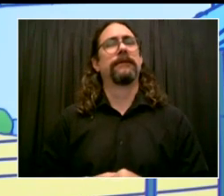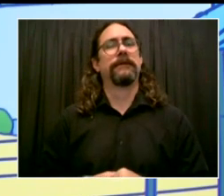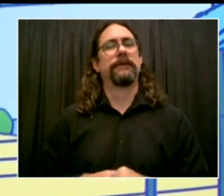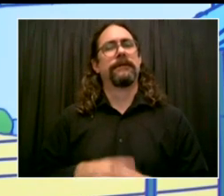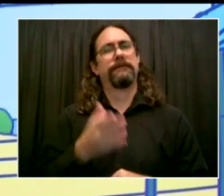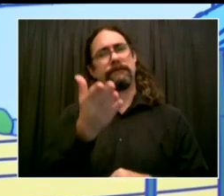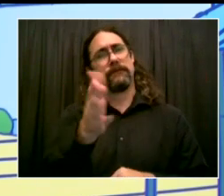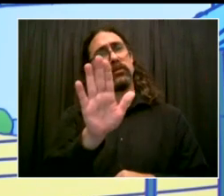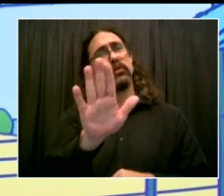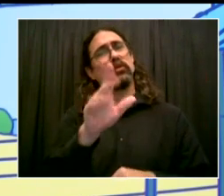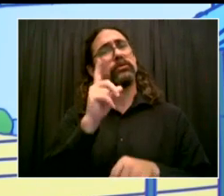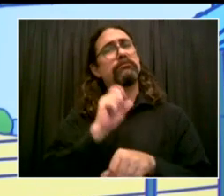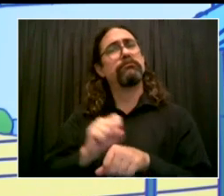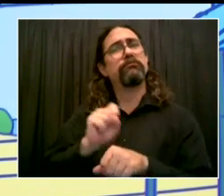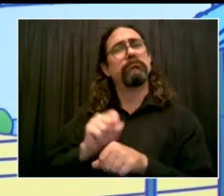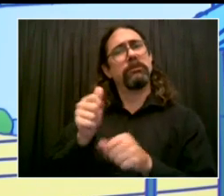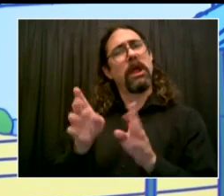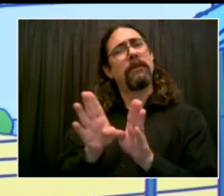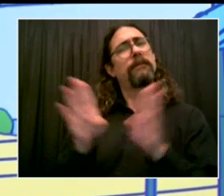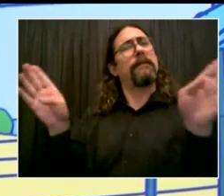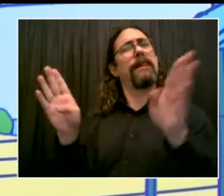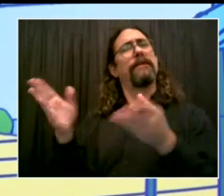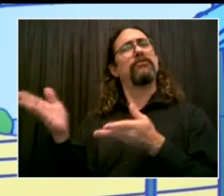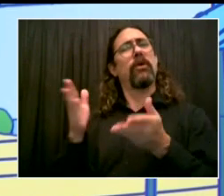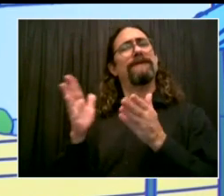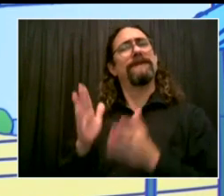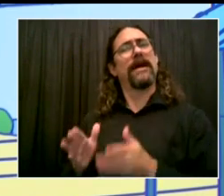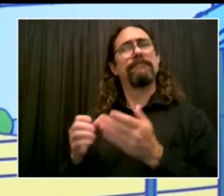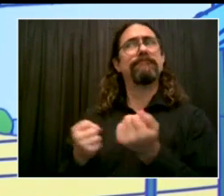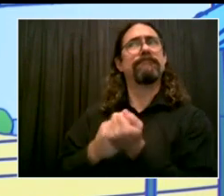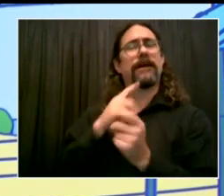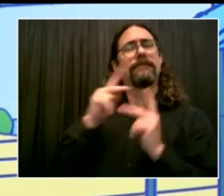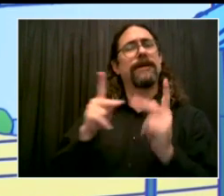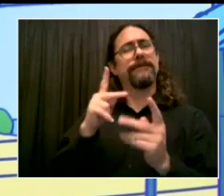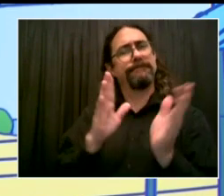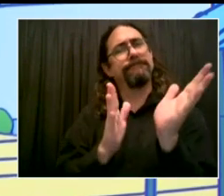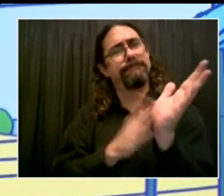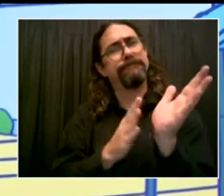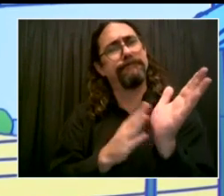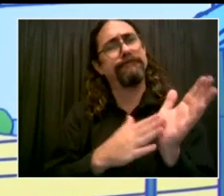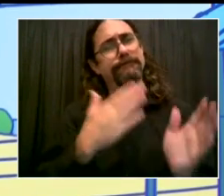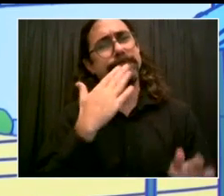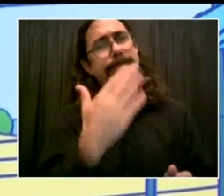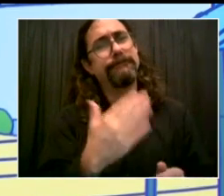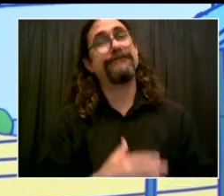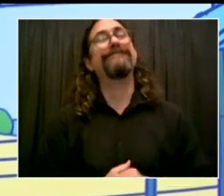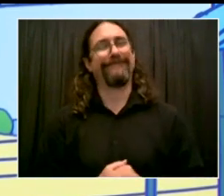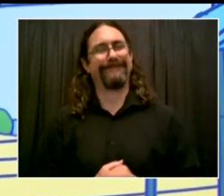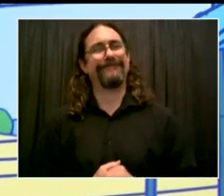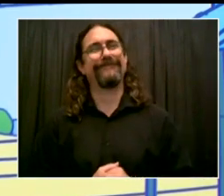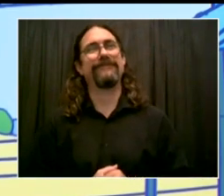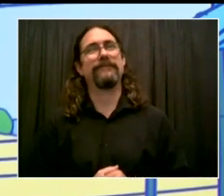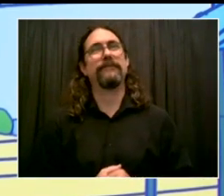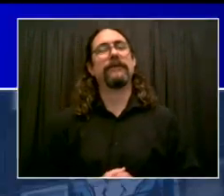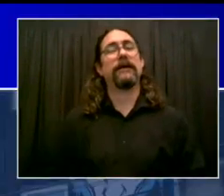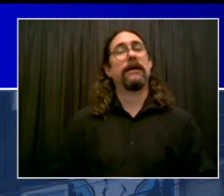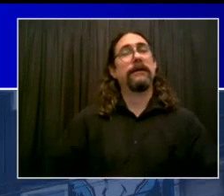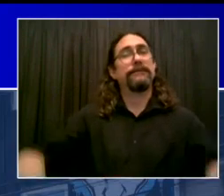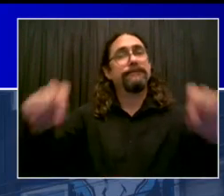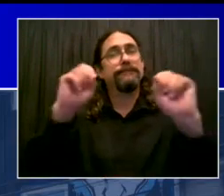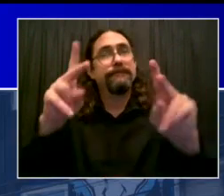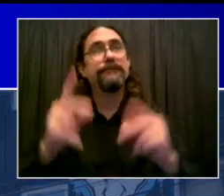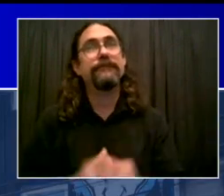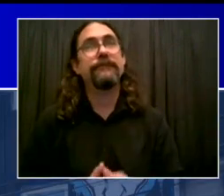this is Staten Island Week, City Hall and your borough for Staten Island. It's been an amazing week